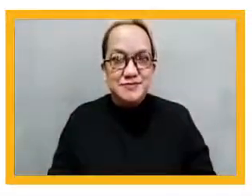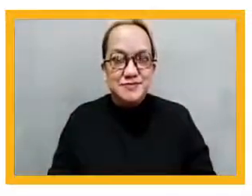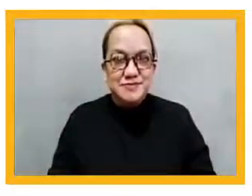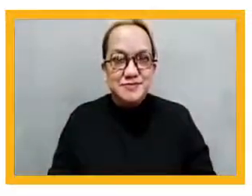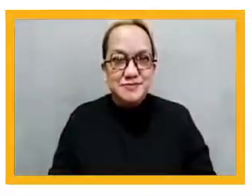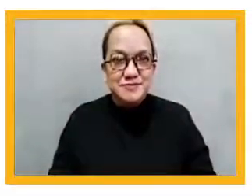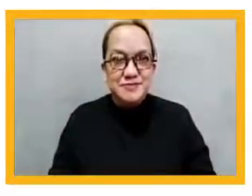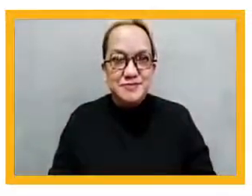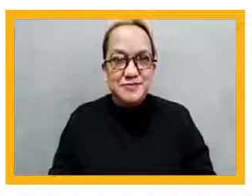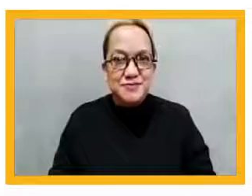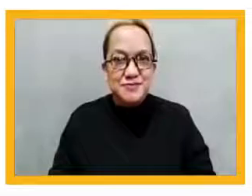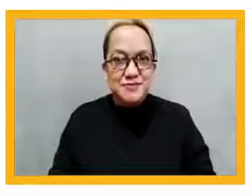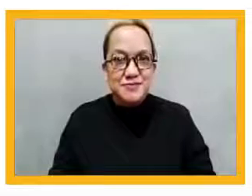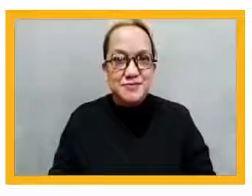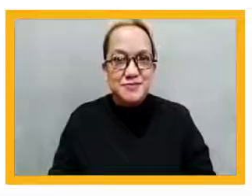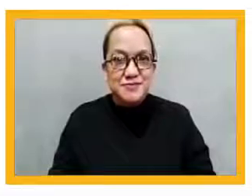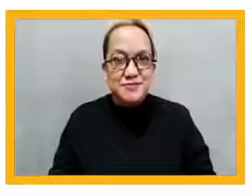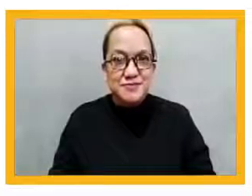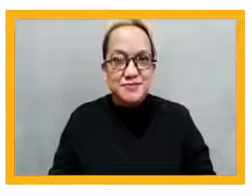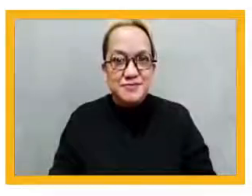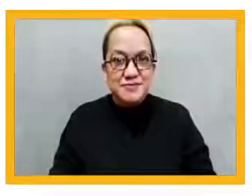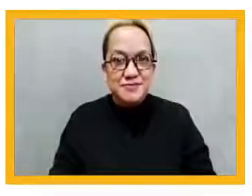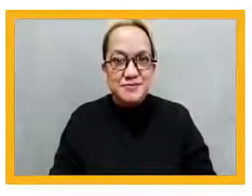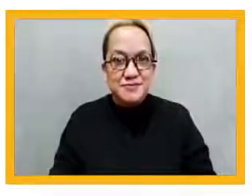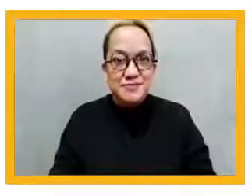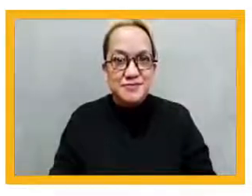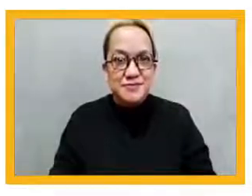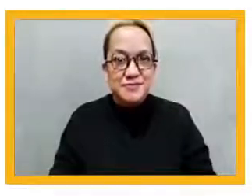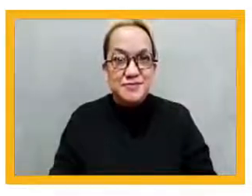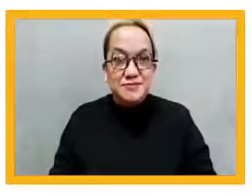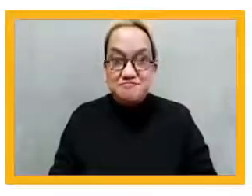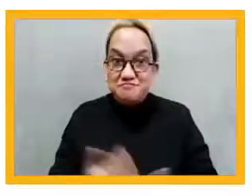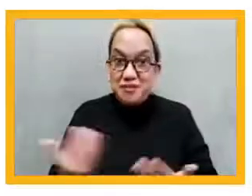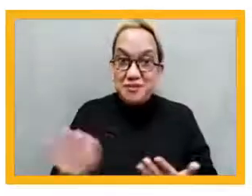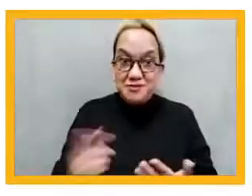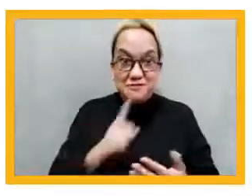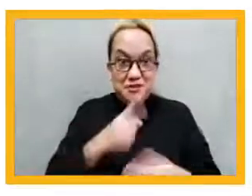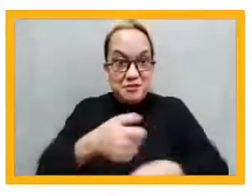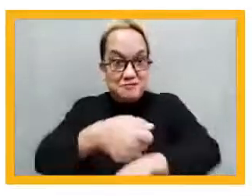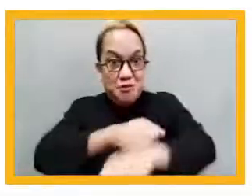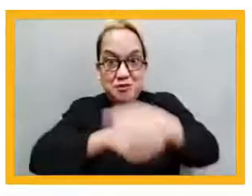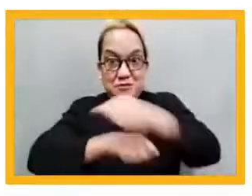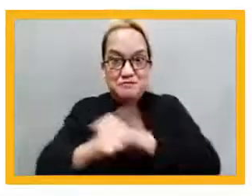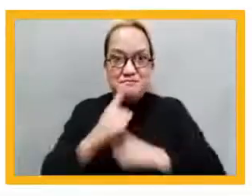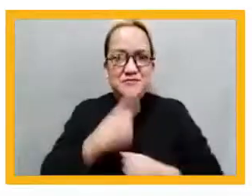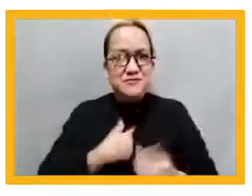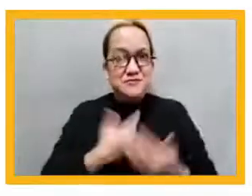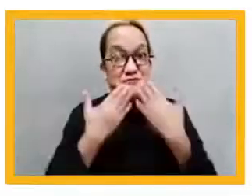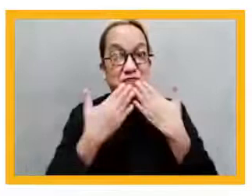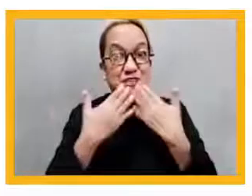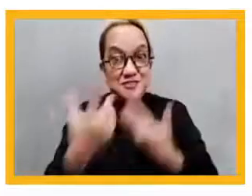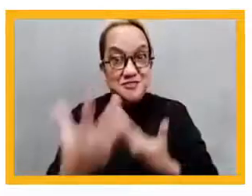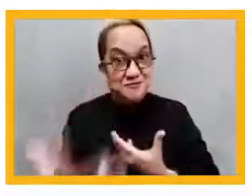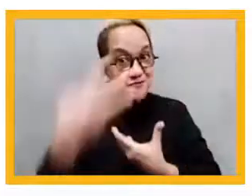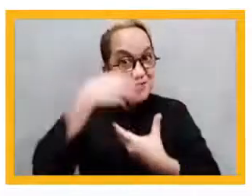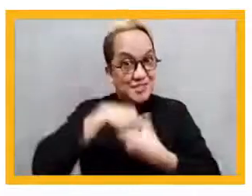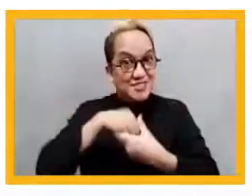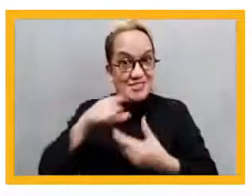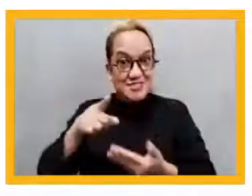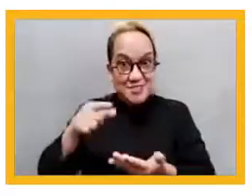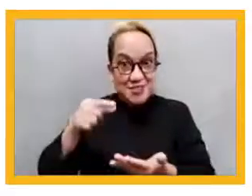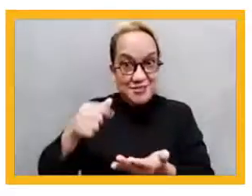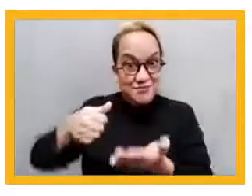So a lot of you are interested to hear about that. Okay, so thank you for participating in that poll. Again, the feedback questions, let me